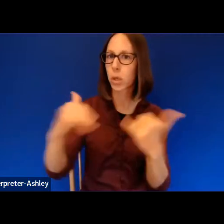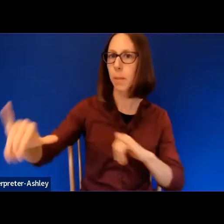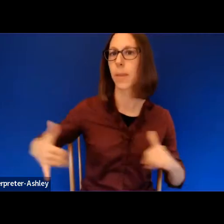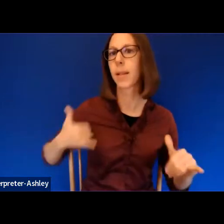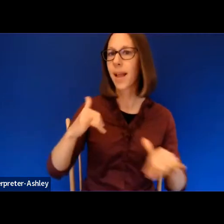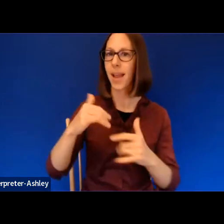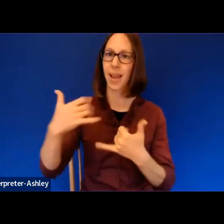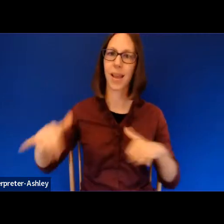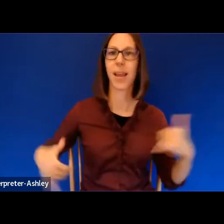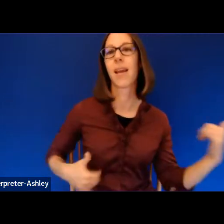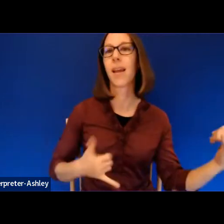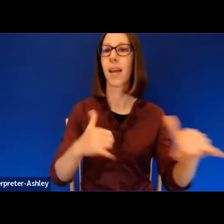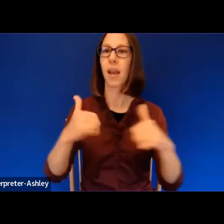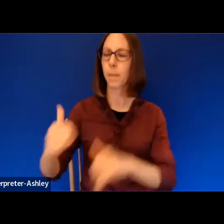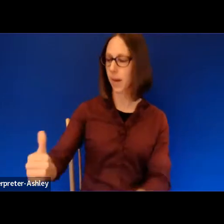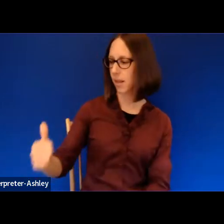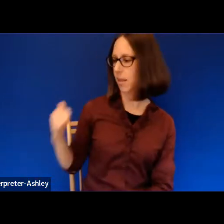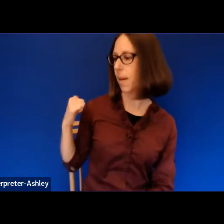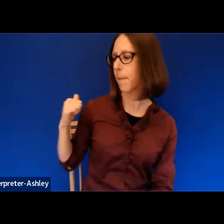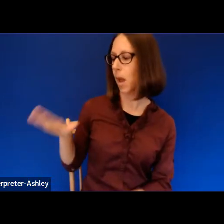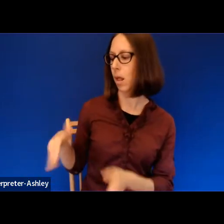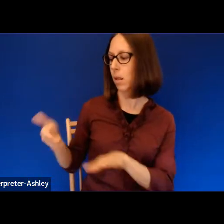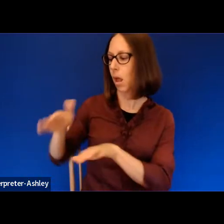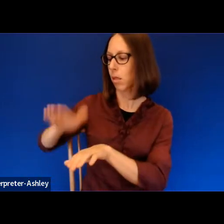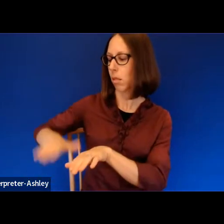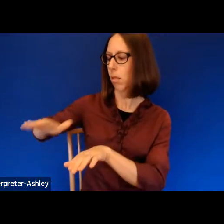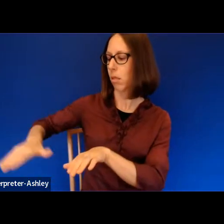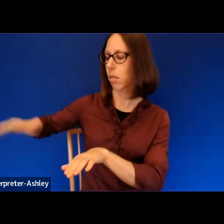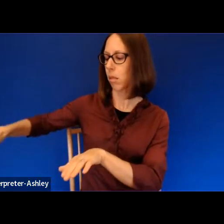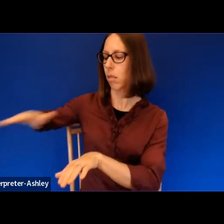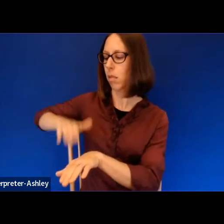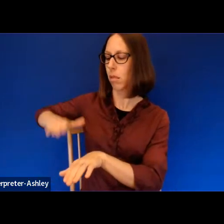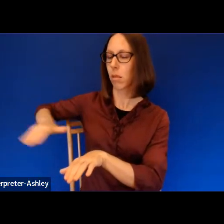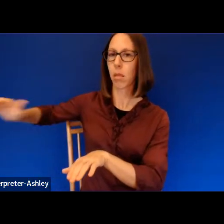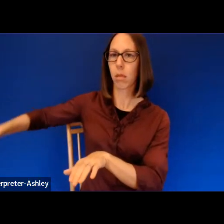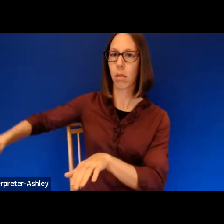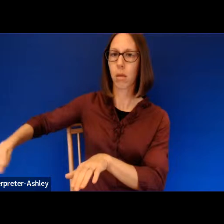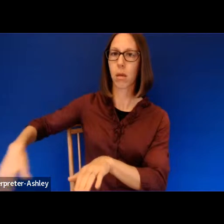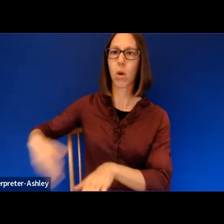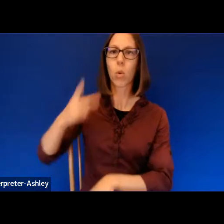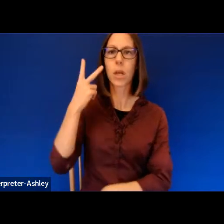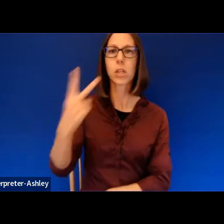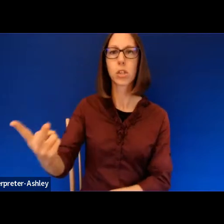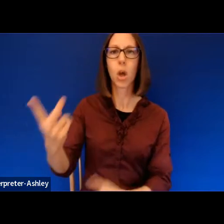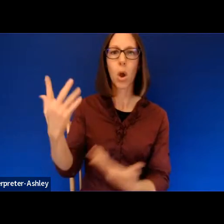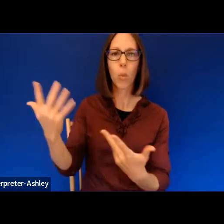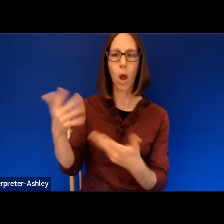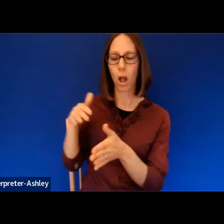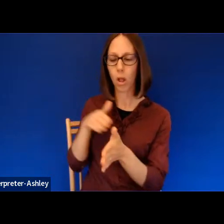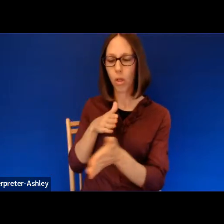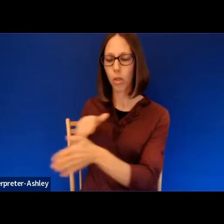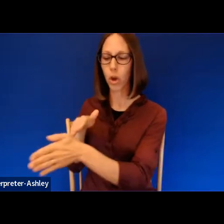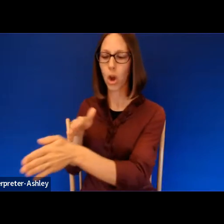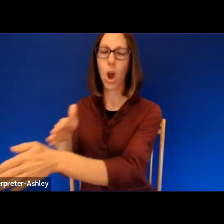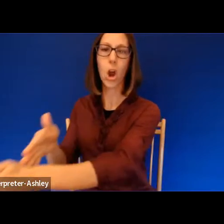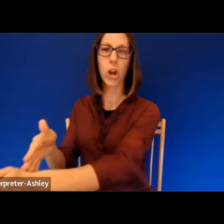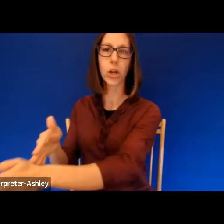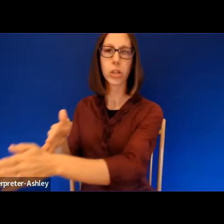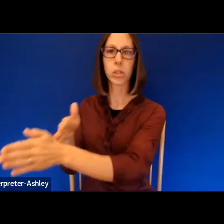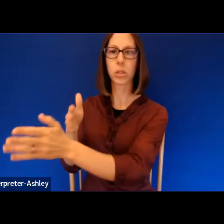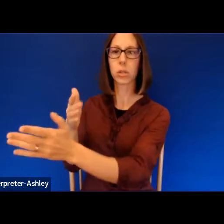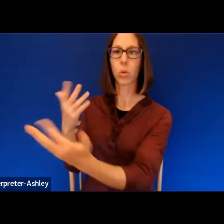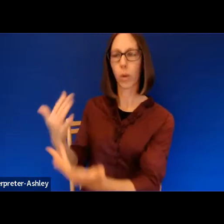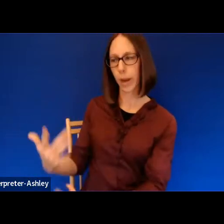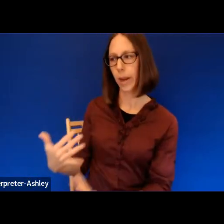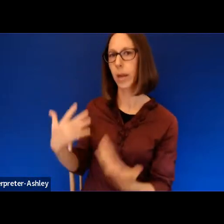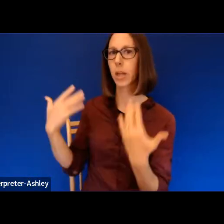snuck in the back. The only hint of death, those clusters of cars, lights low as talk, idling dark